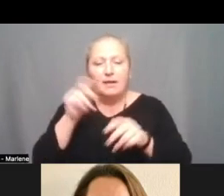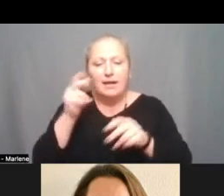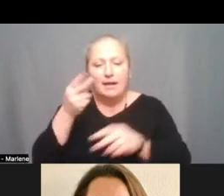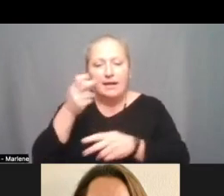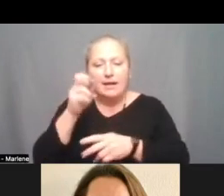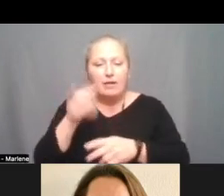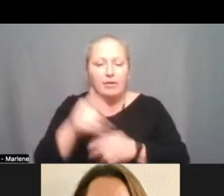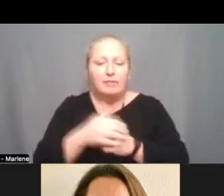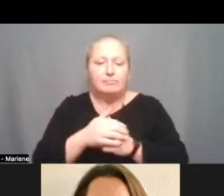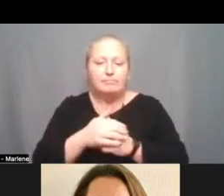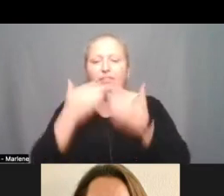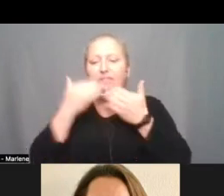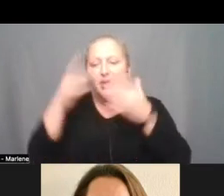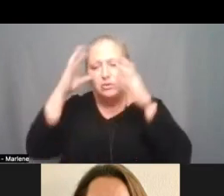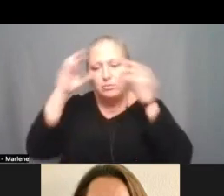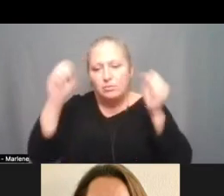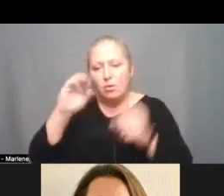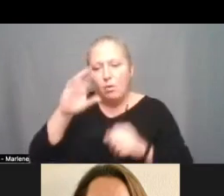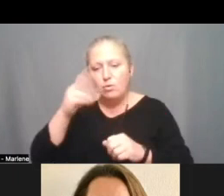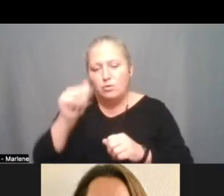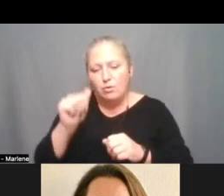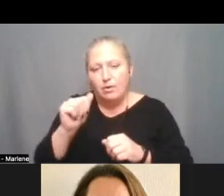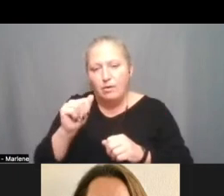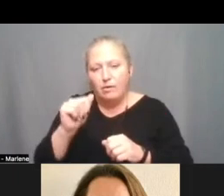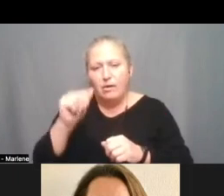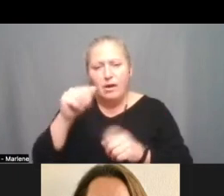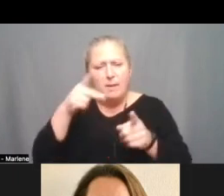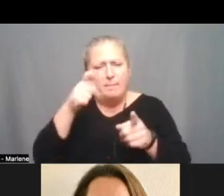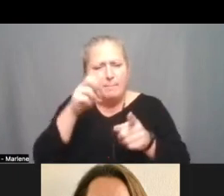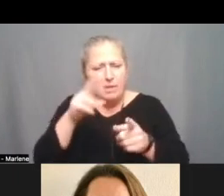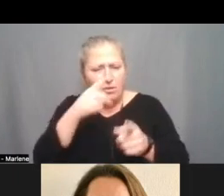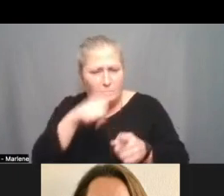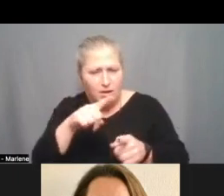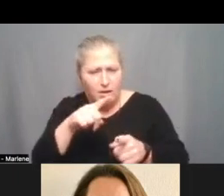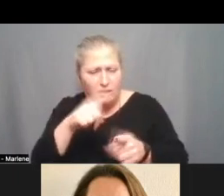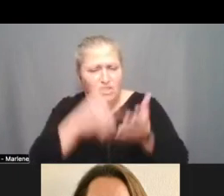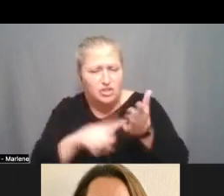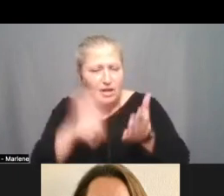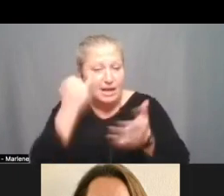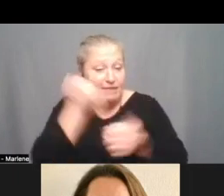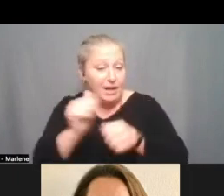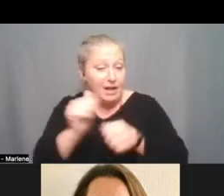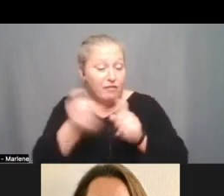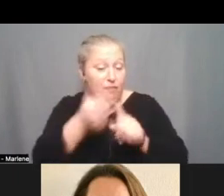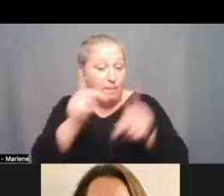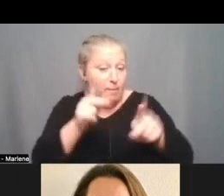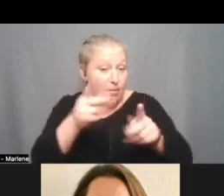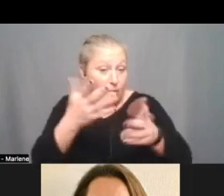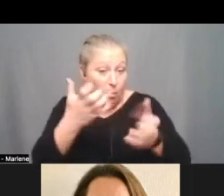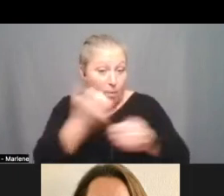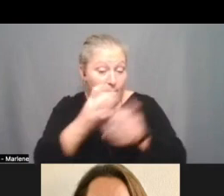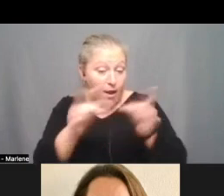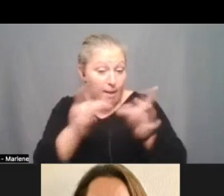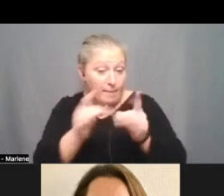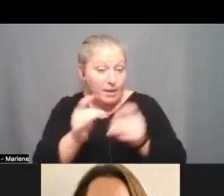Thank you superintendent Ochoa. Thank Peter would you mind checking to see if there's anyone from the public that would like to make any comments